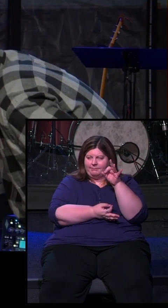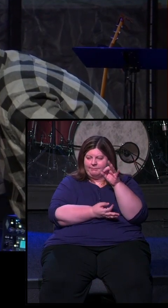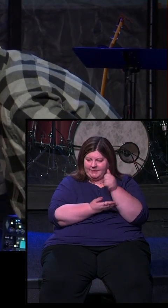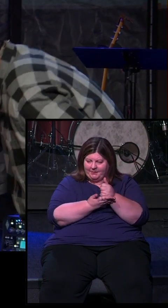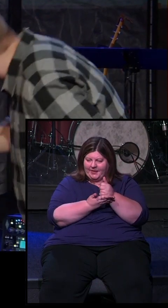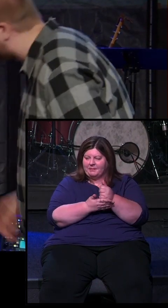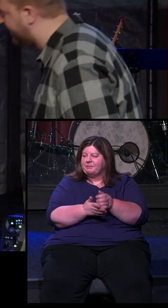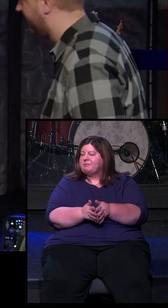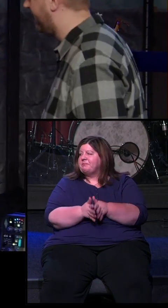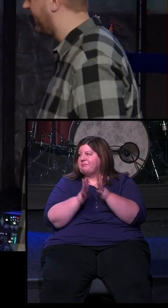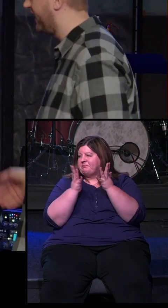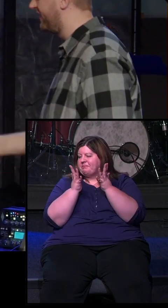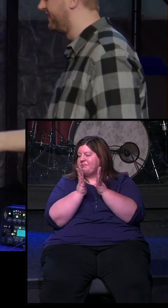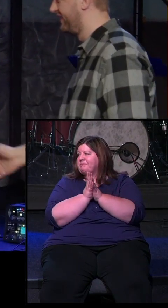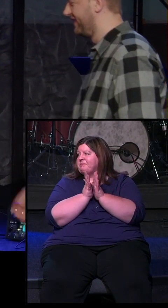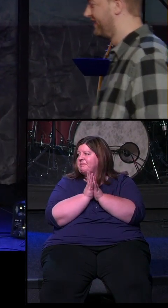Amen. Amen.